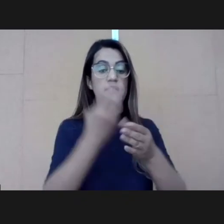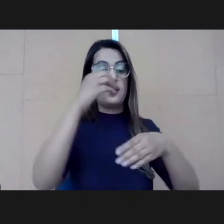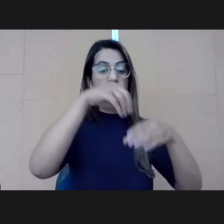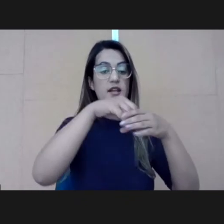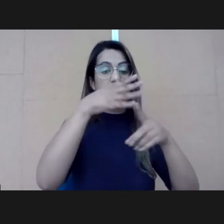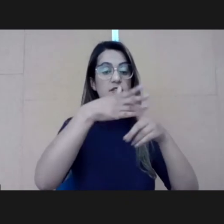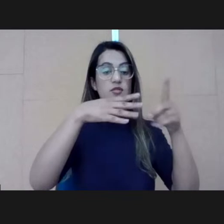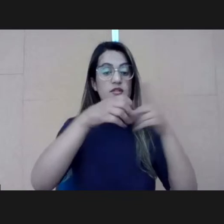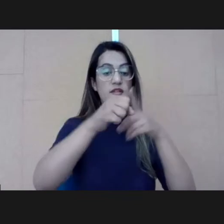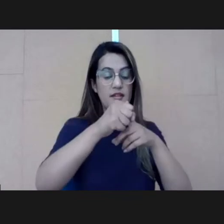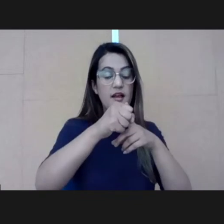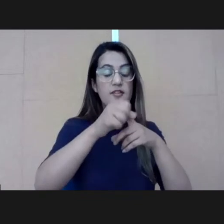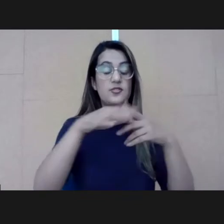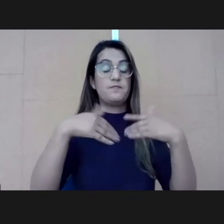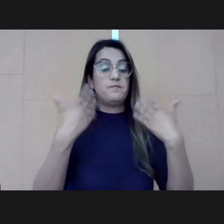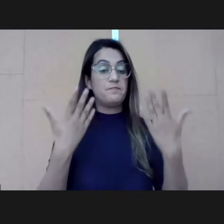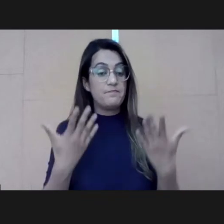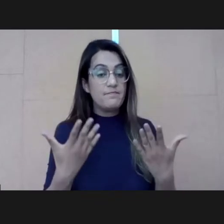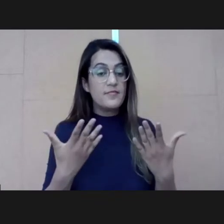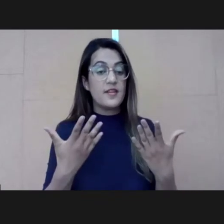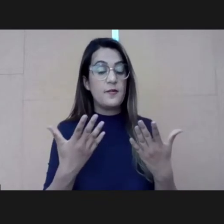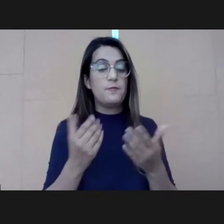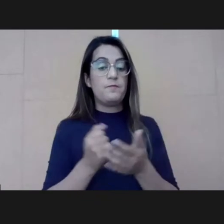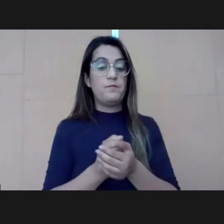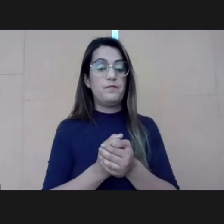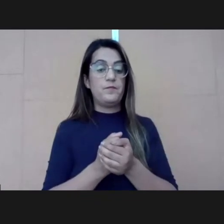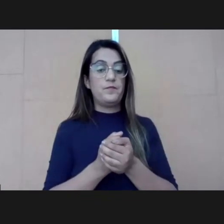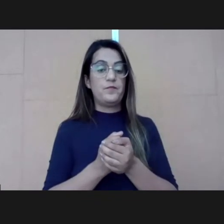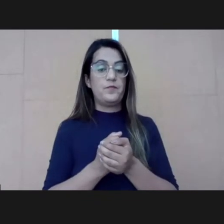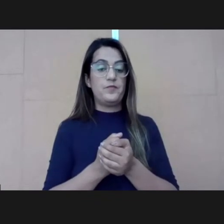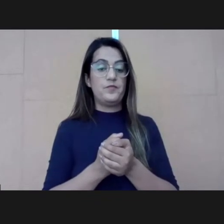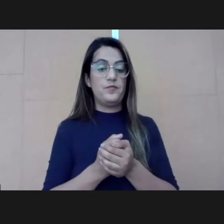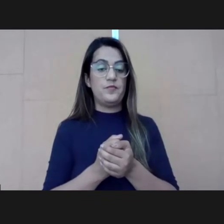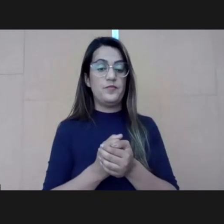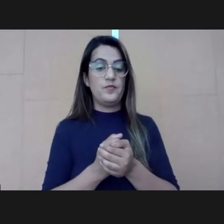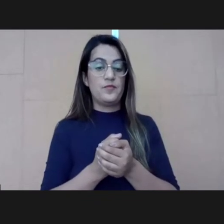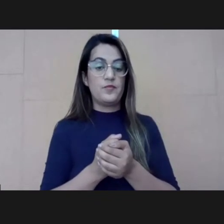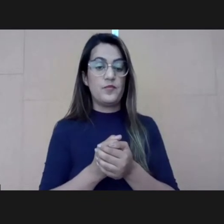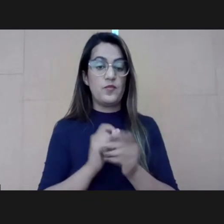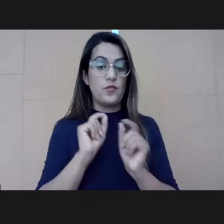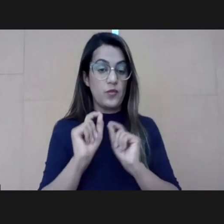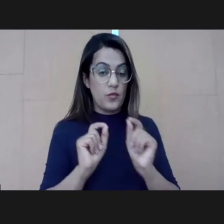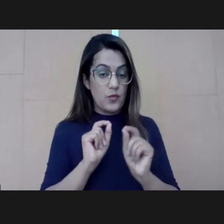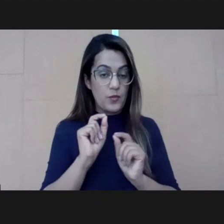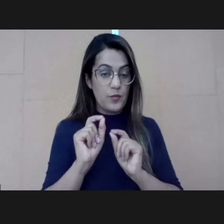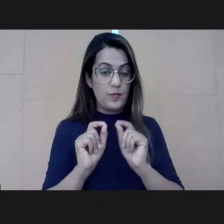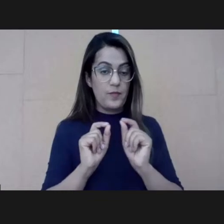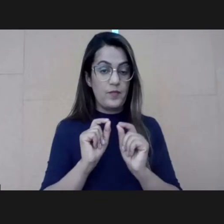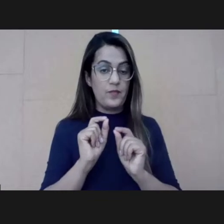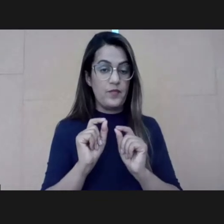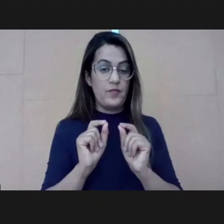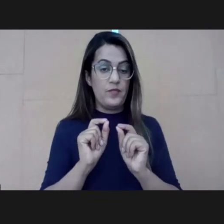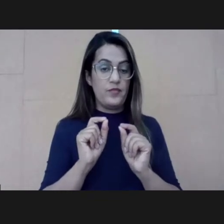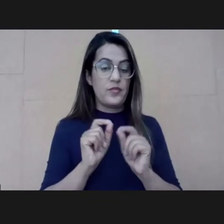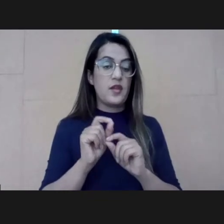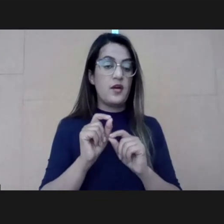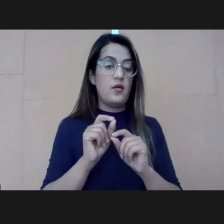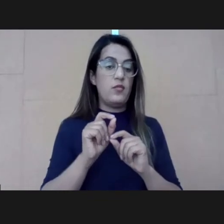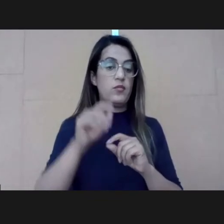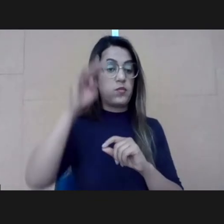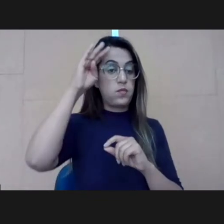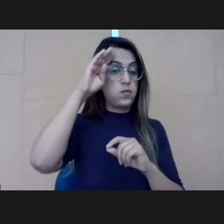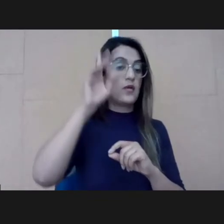military calls this a VUCA environment. VUCA, volatile, uncertain, chaotic, and ambiguous,